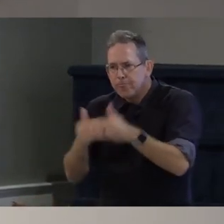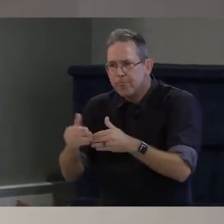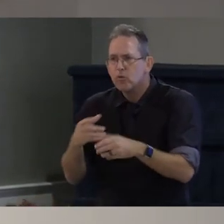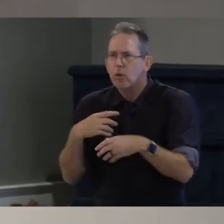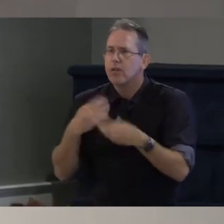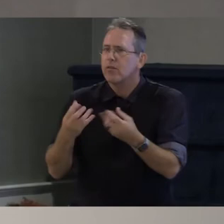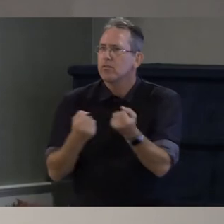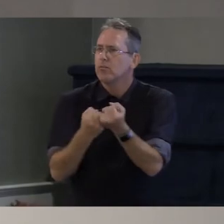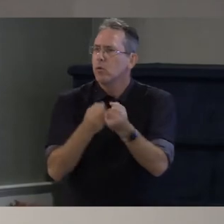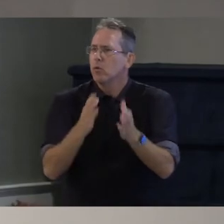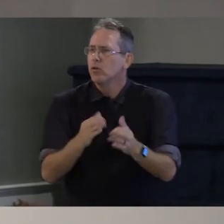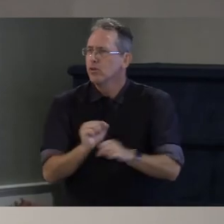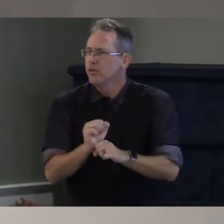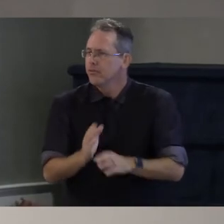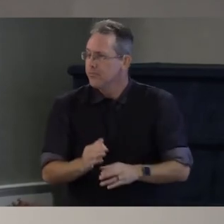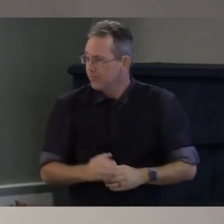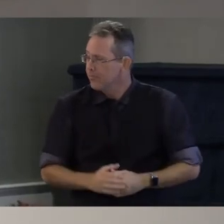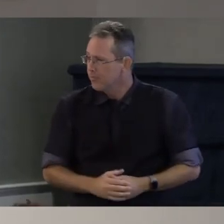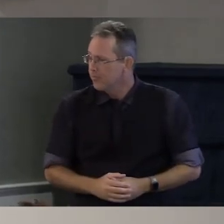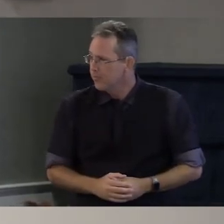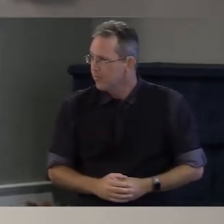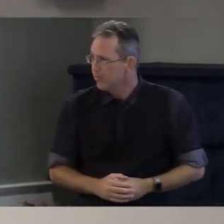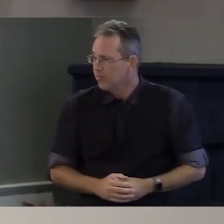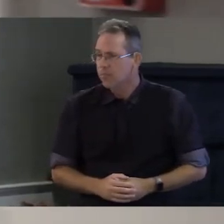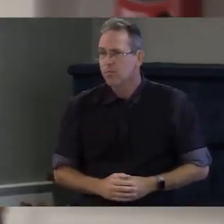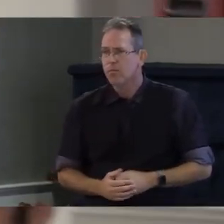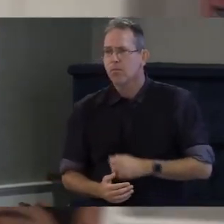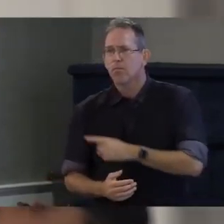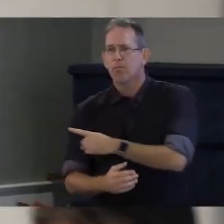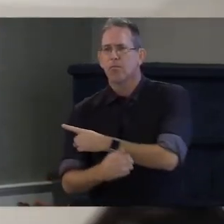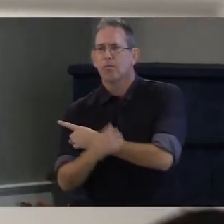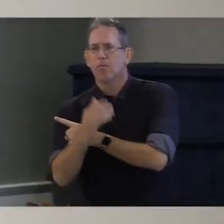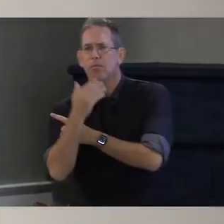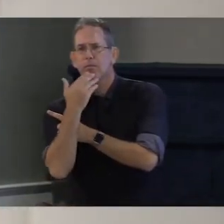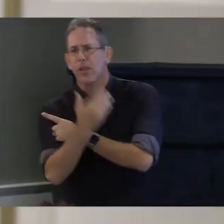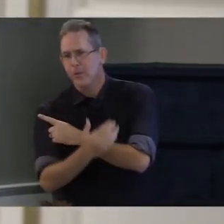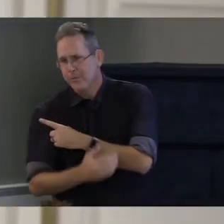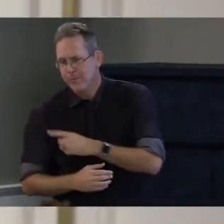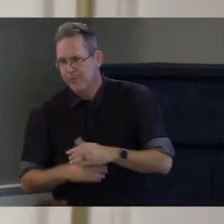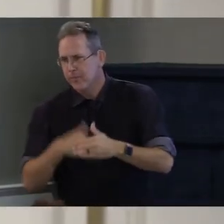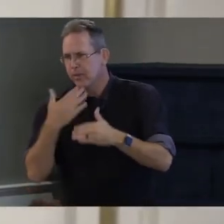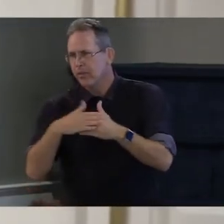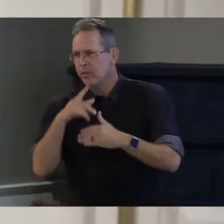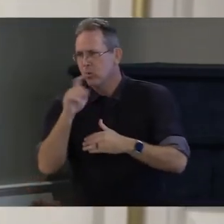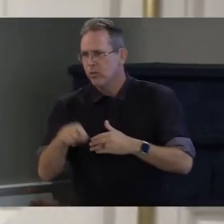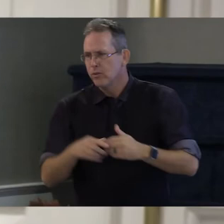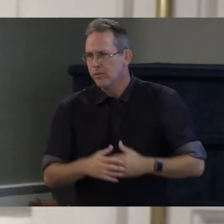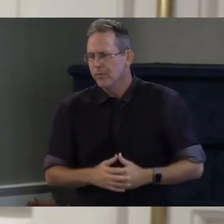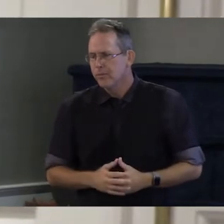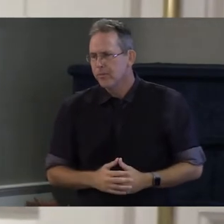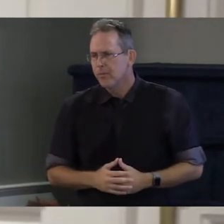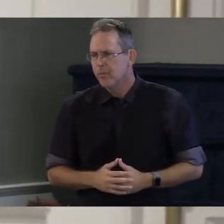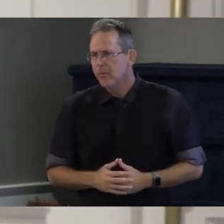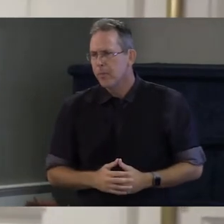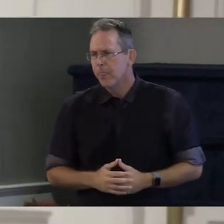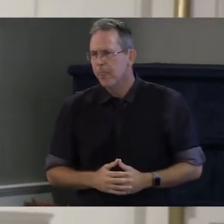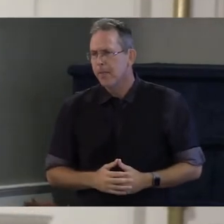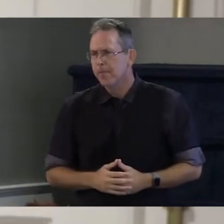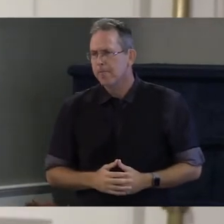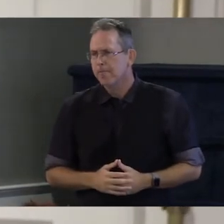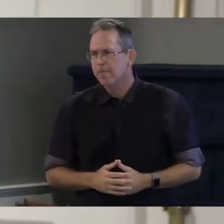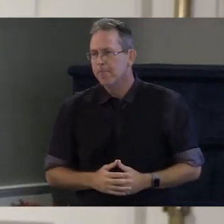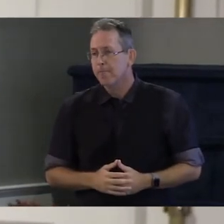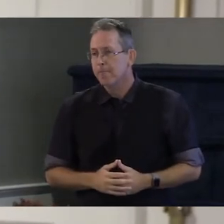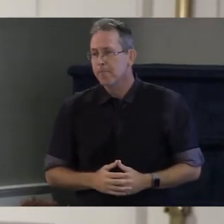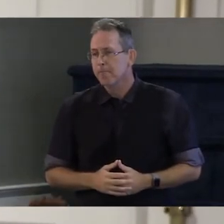next question we'll go to you first erica reddick people with disabilities and the deaf want to